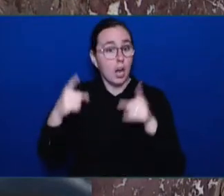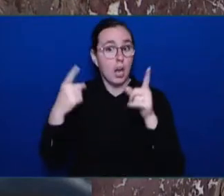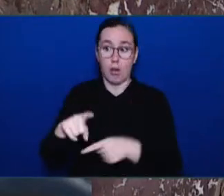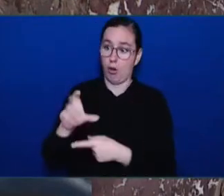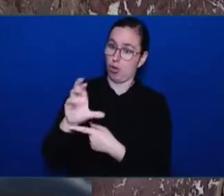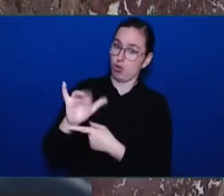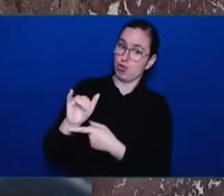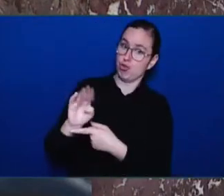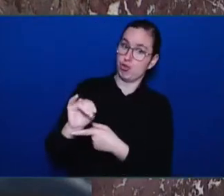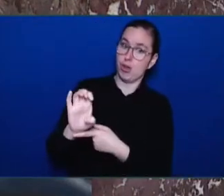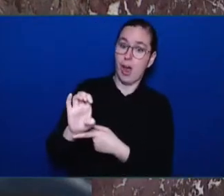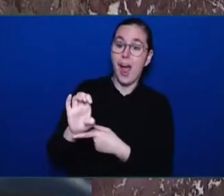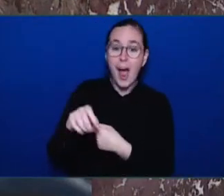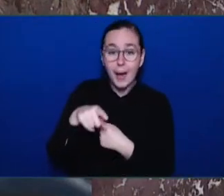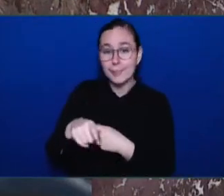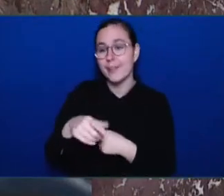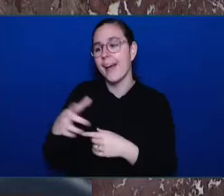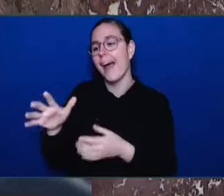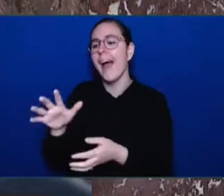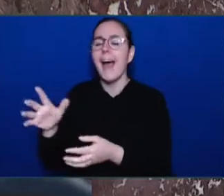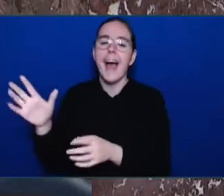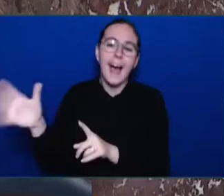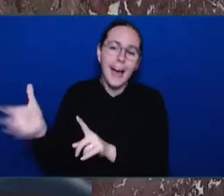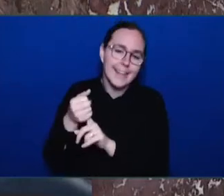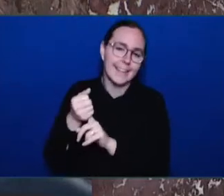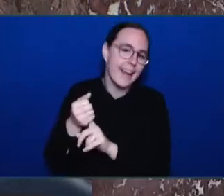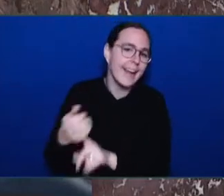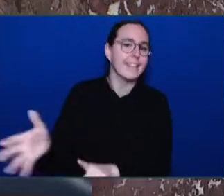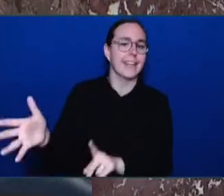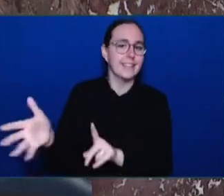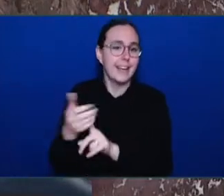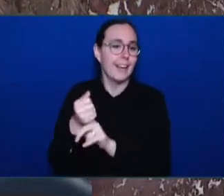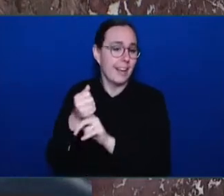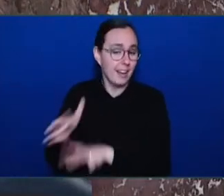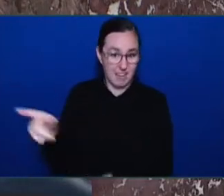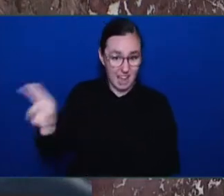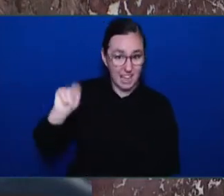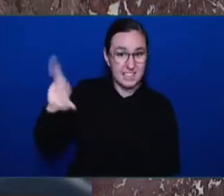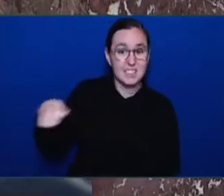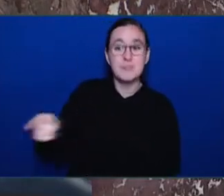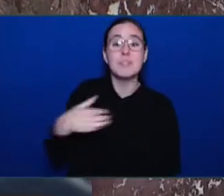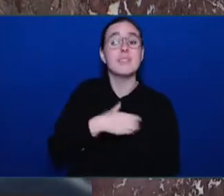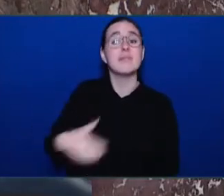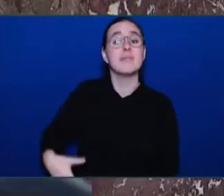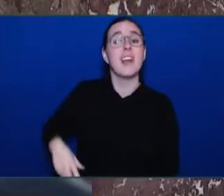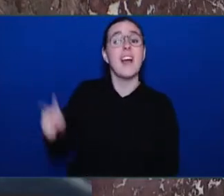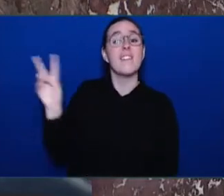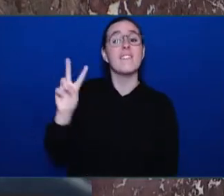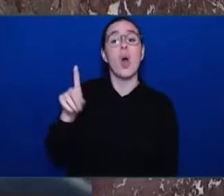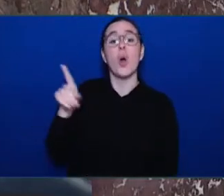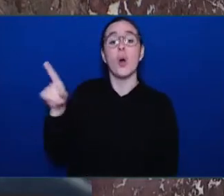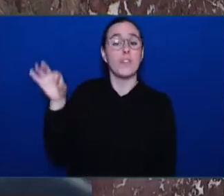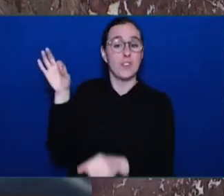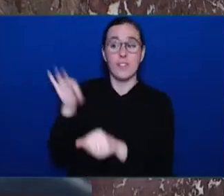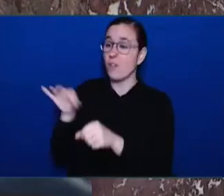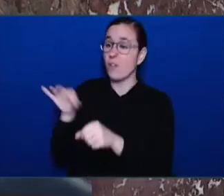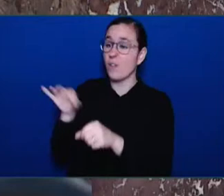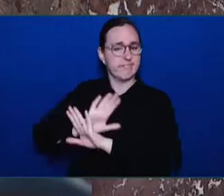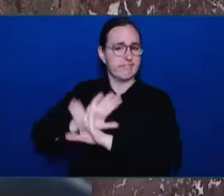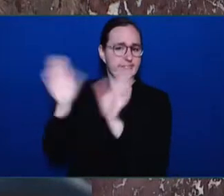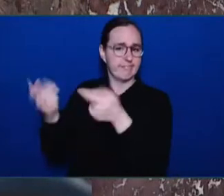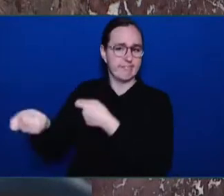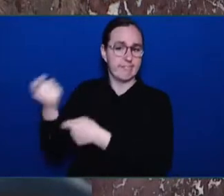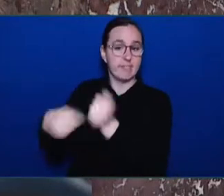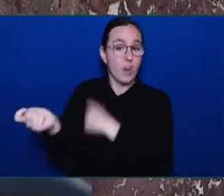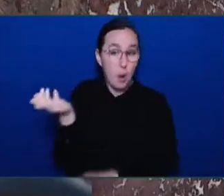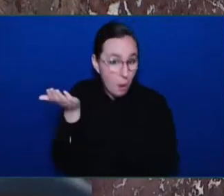NDP Mayor of Vancouver was kicked out by voters tired of seeing violent repeat offenders facing no consequences. And